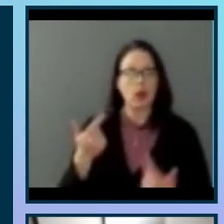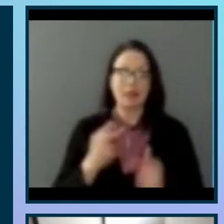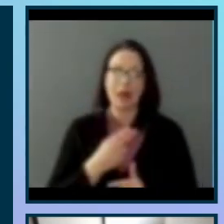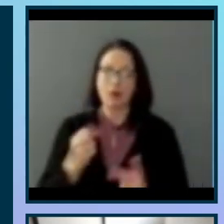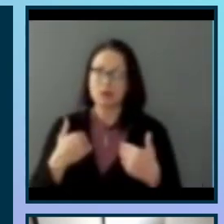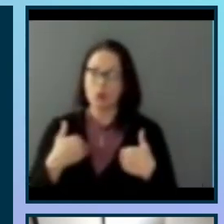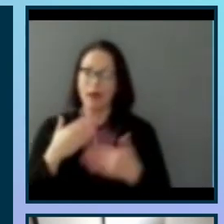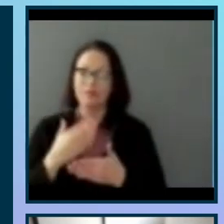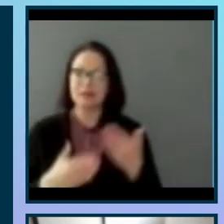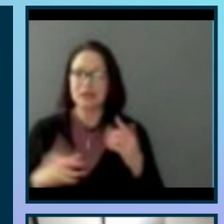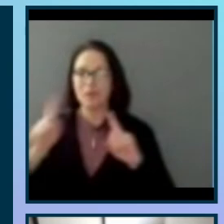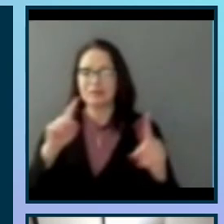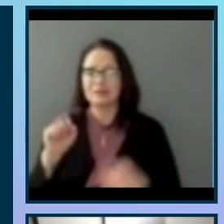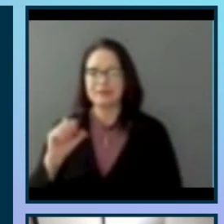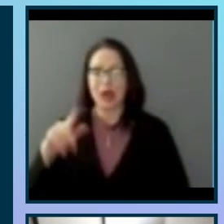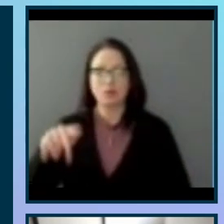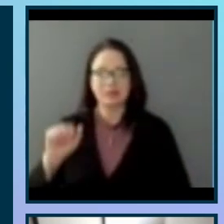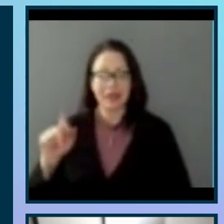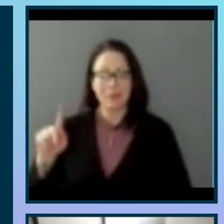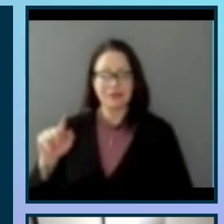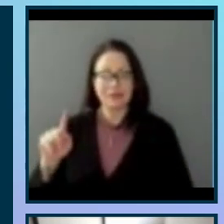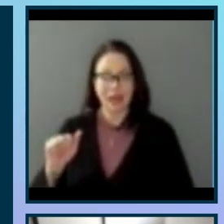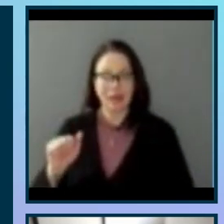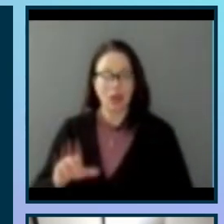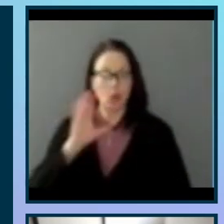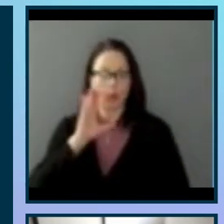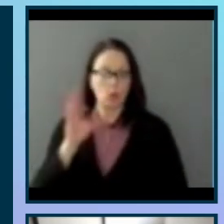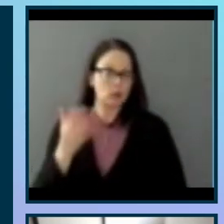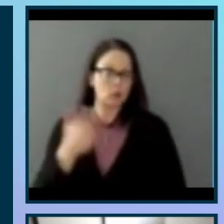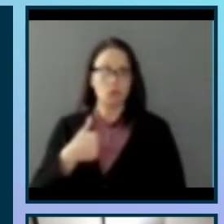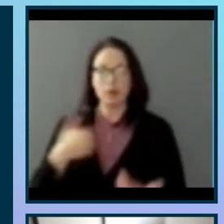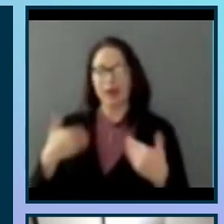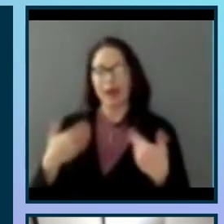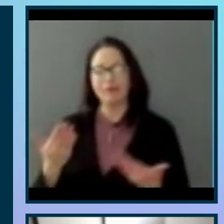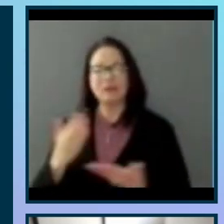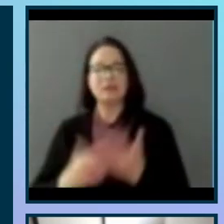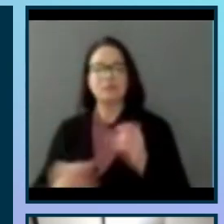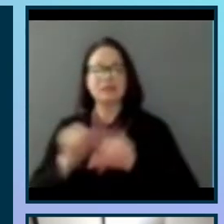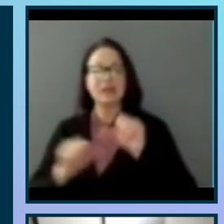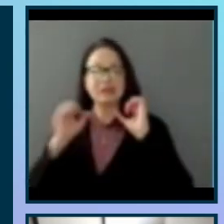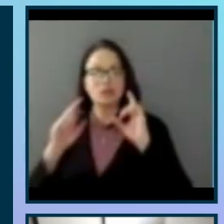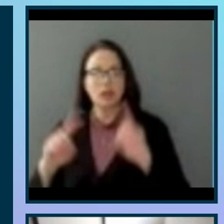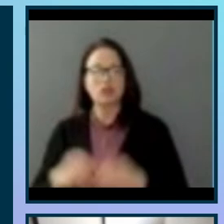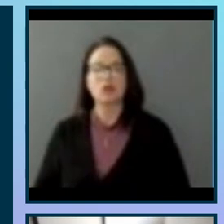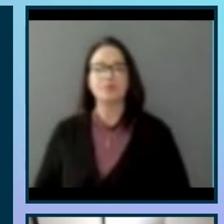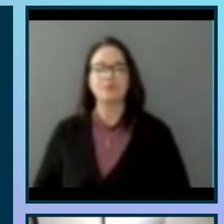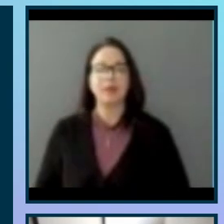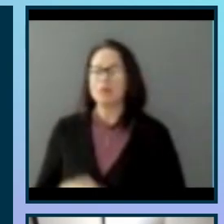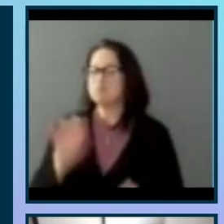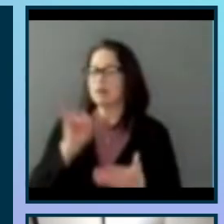which will provide us with informal science education, which will be accessible,